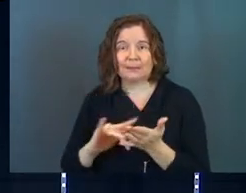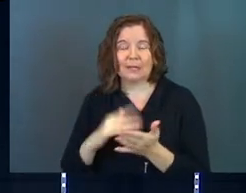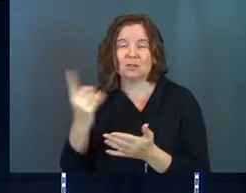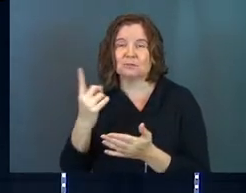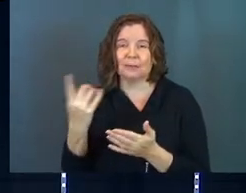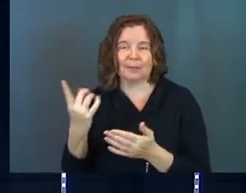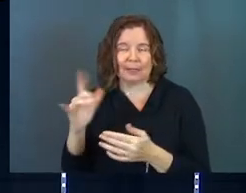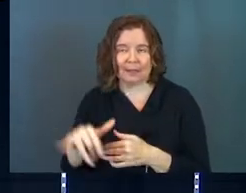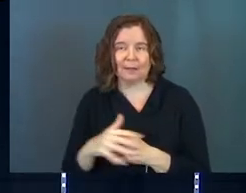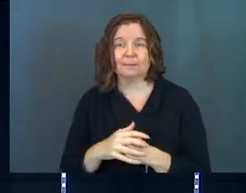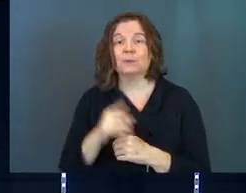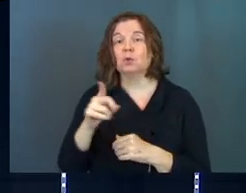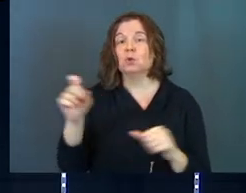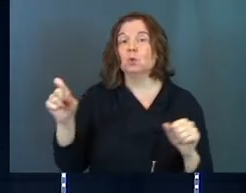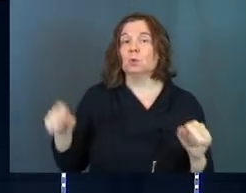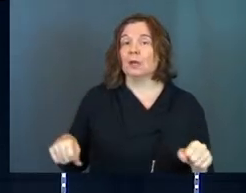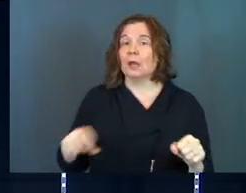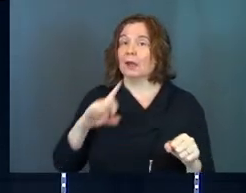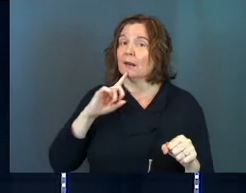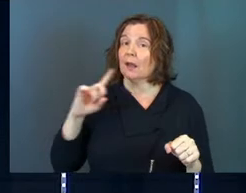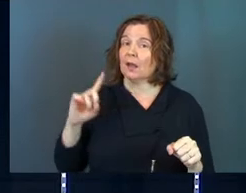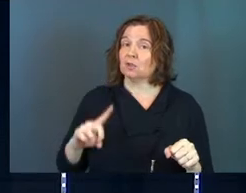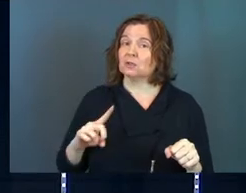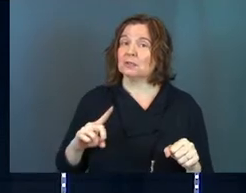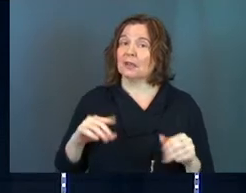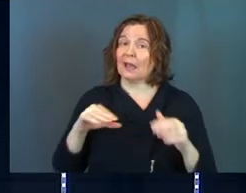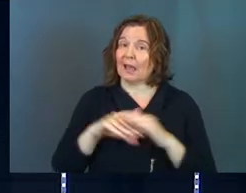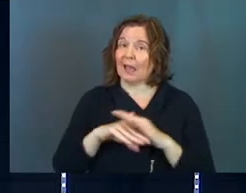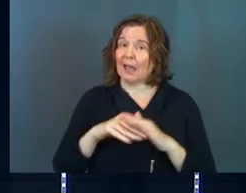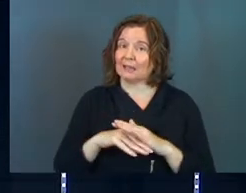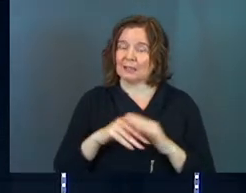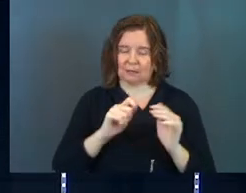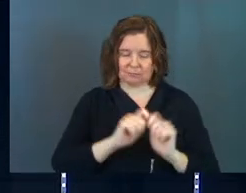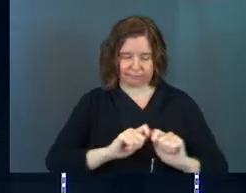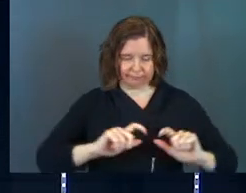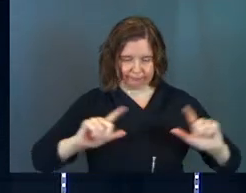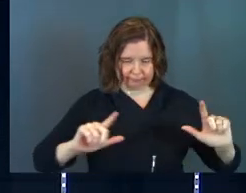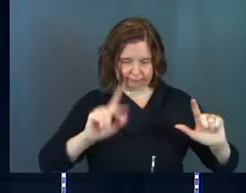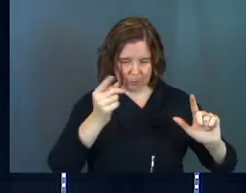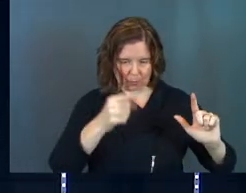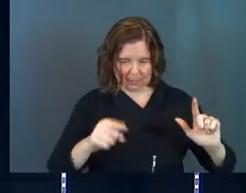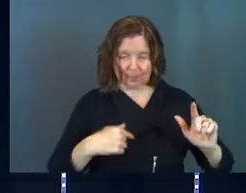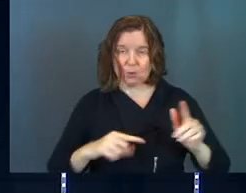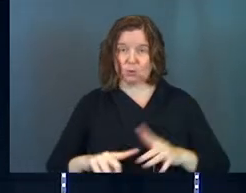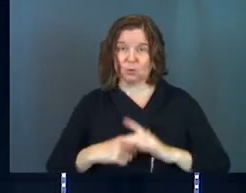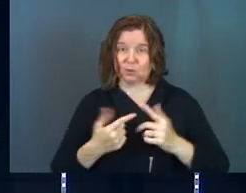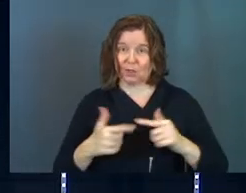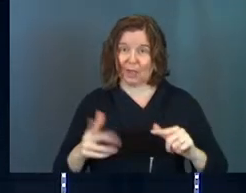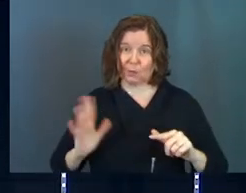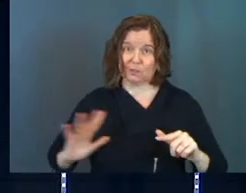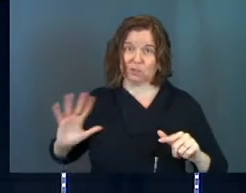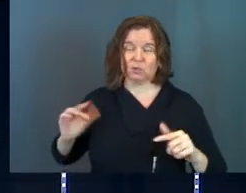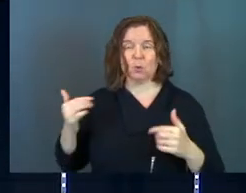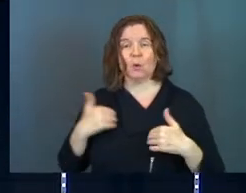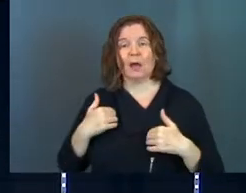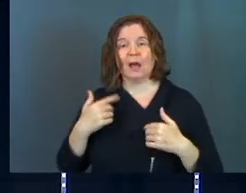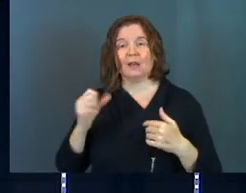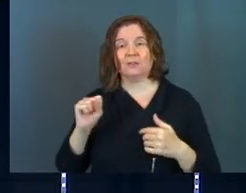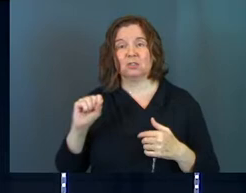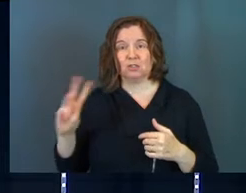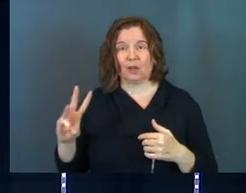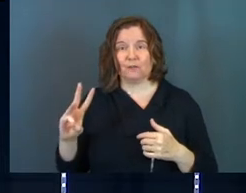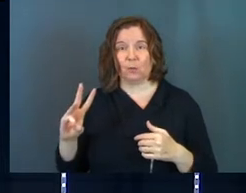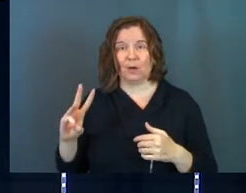something like that, you can actually access what's going on in those original languages. So I've got a software